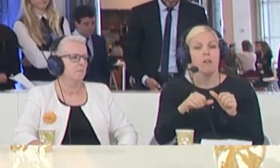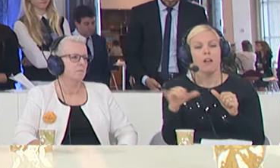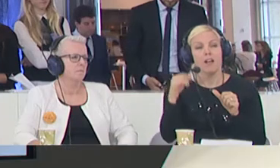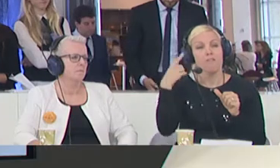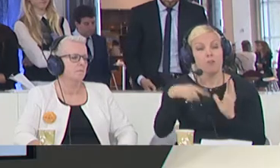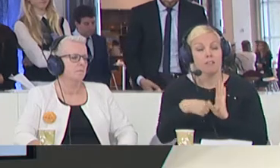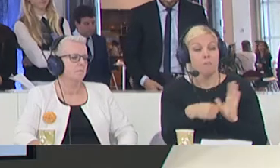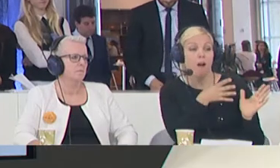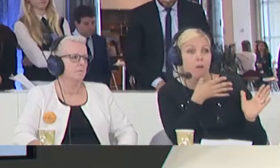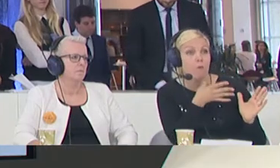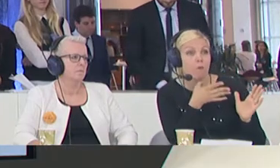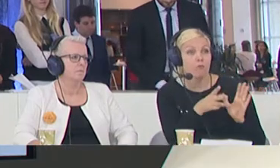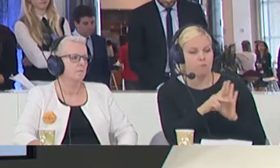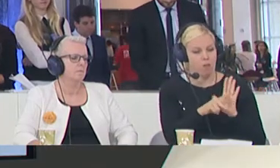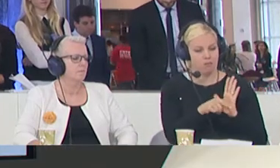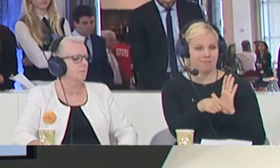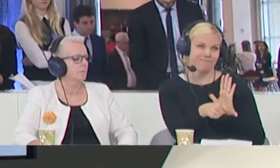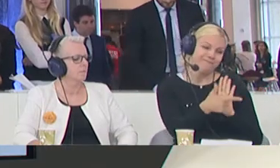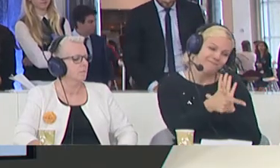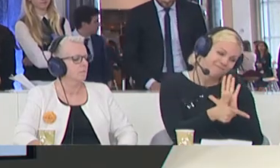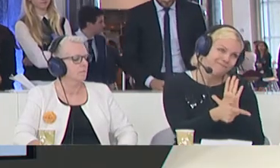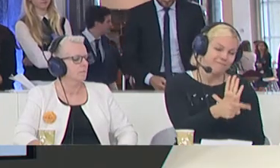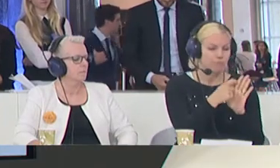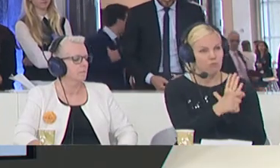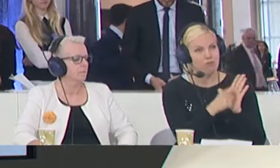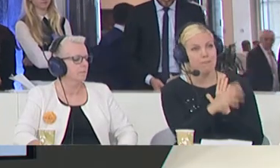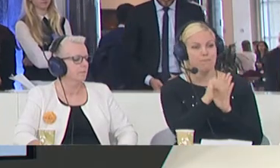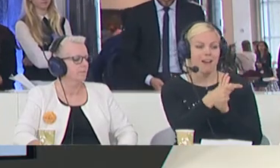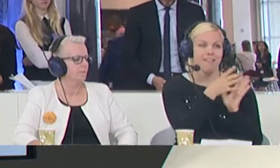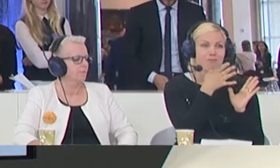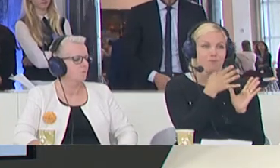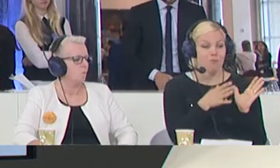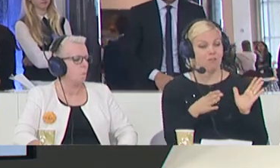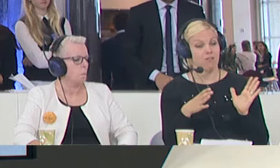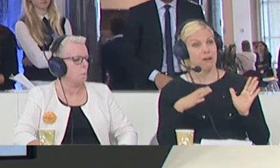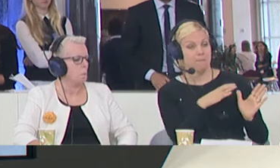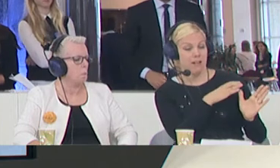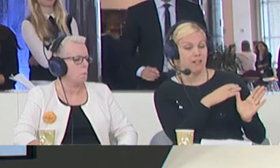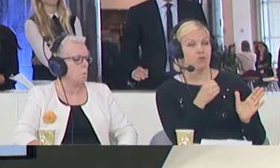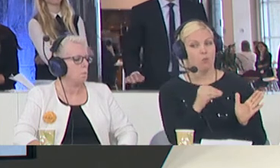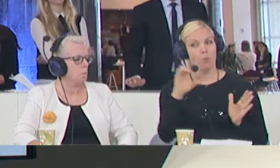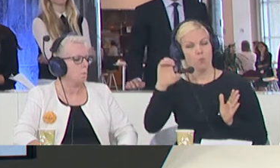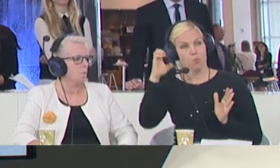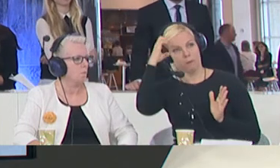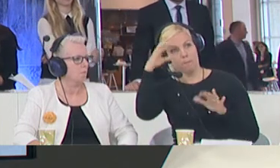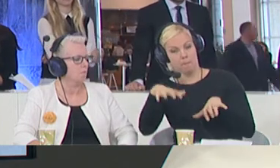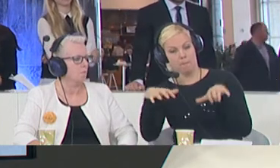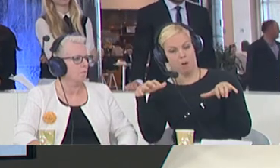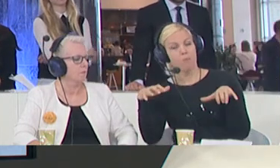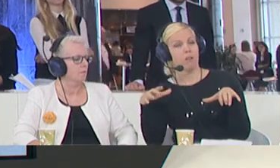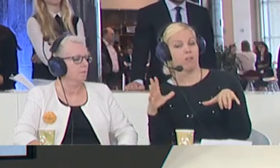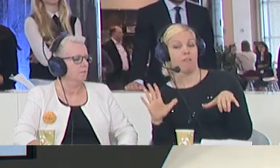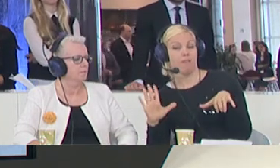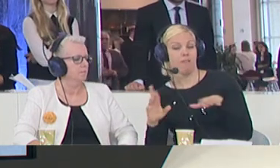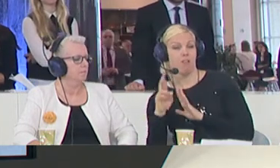Committee. And do they look at the issues that might be raised in the developing committee? So I think also the European Parliament has a role to play to ensure